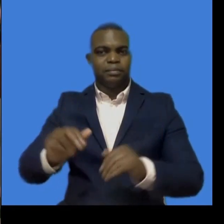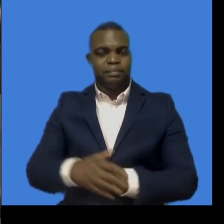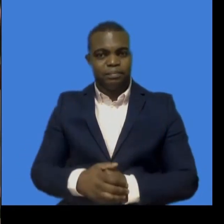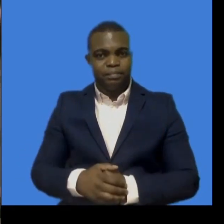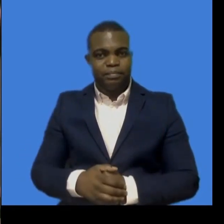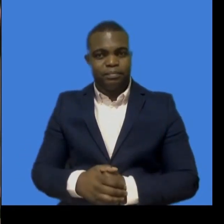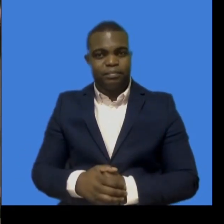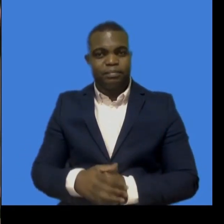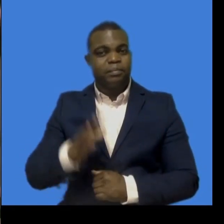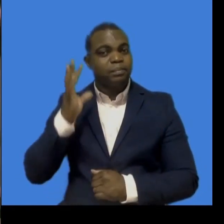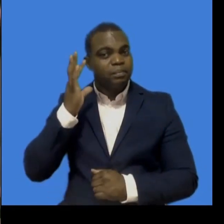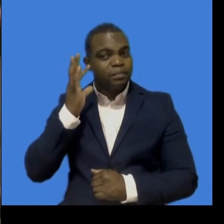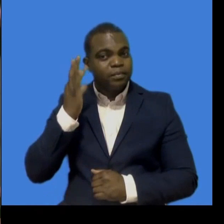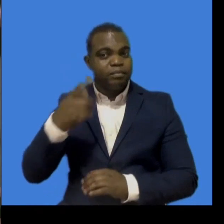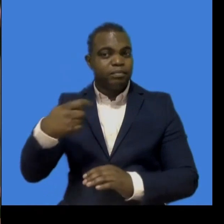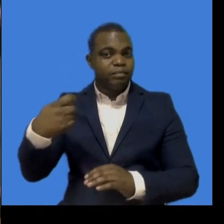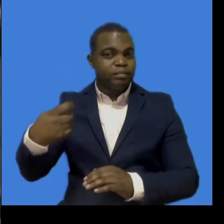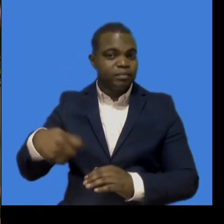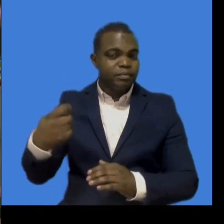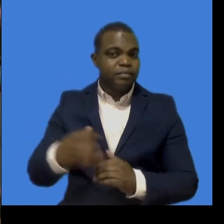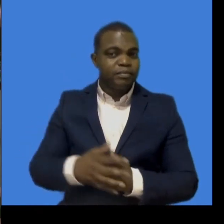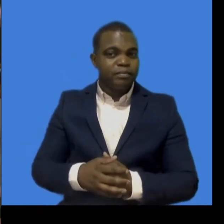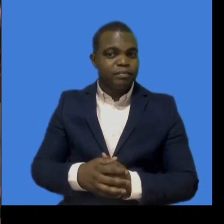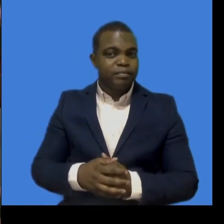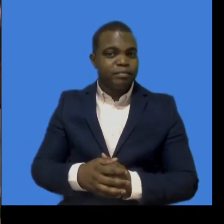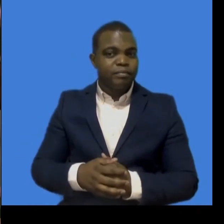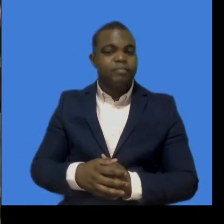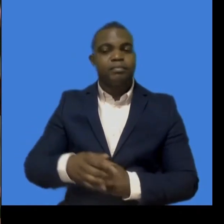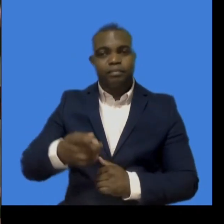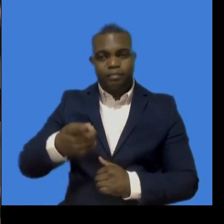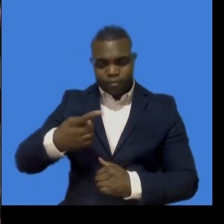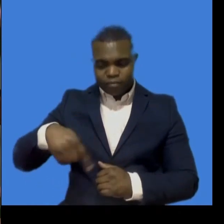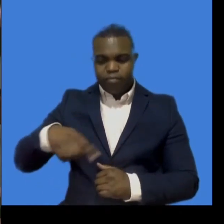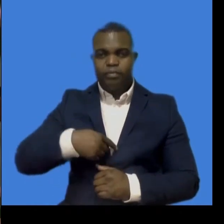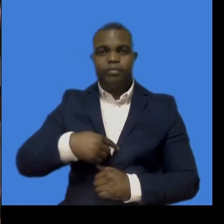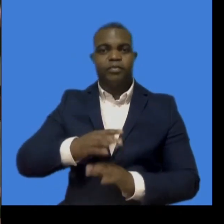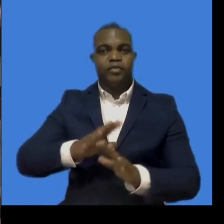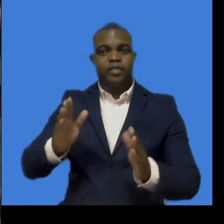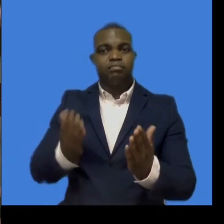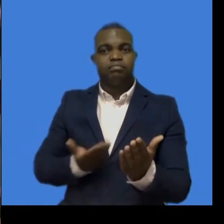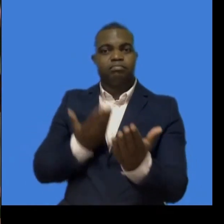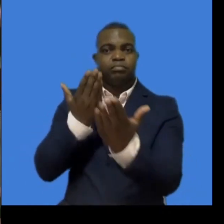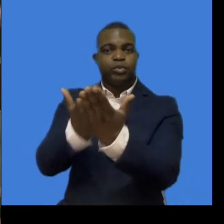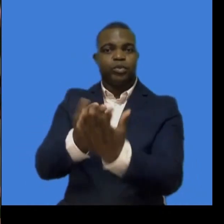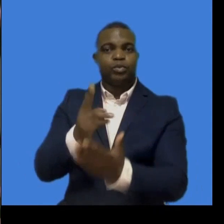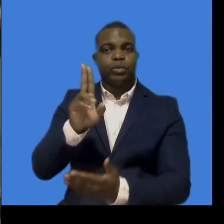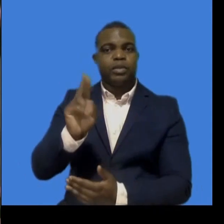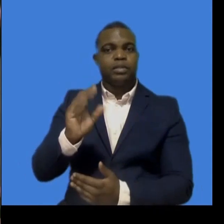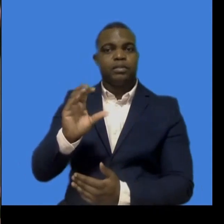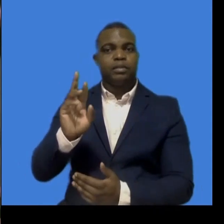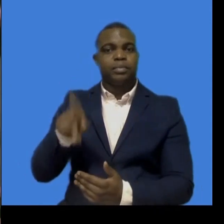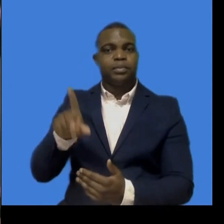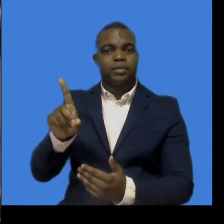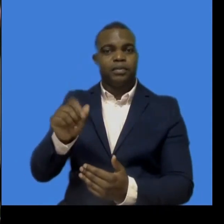we hope to work more closely in the review process and beyond. Sri Lanka has protected the rights of the